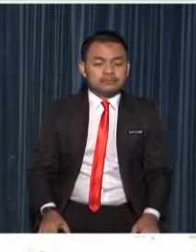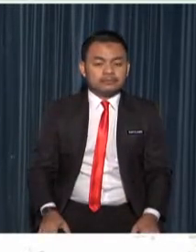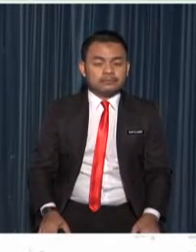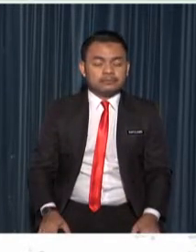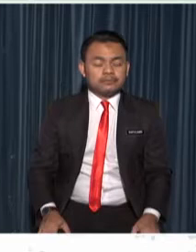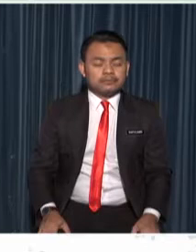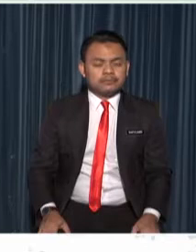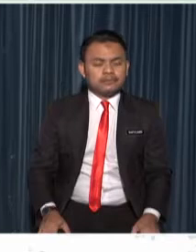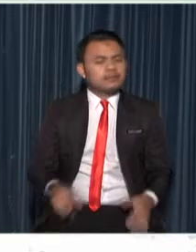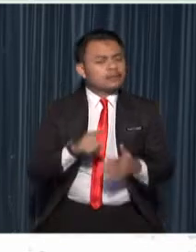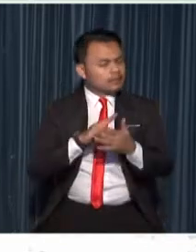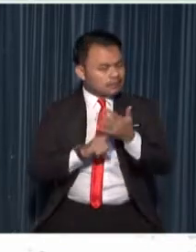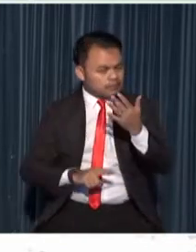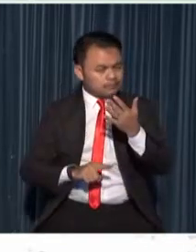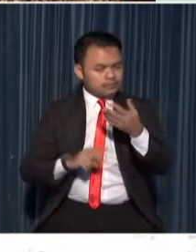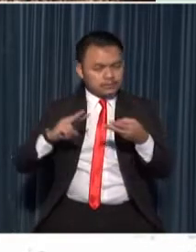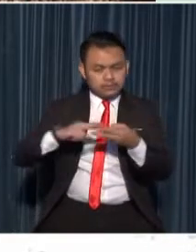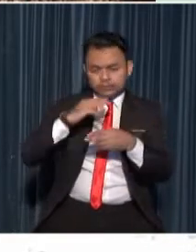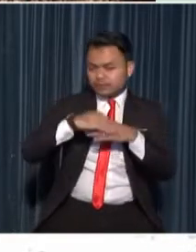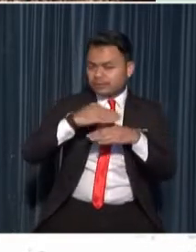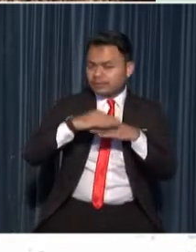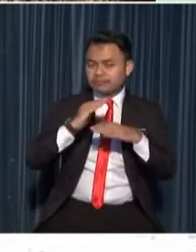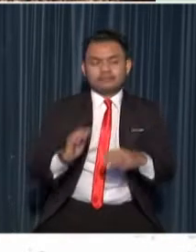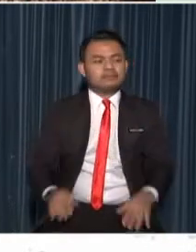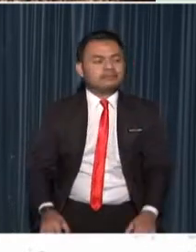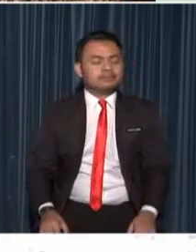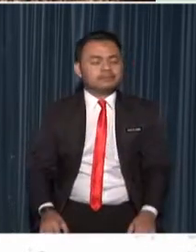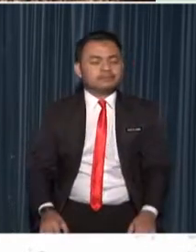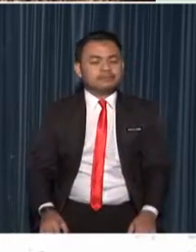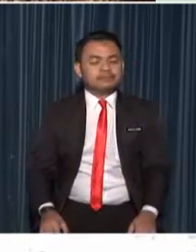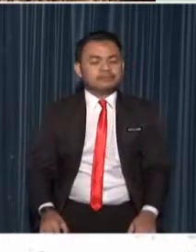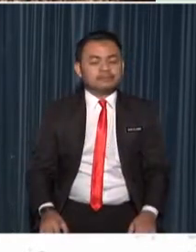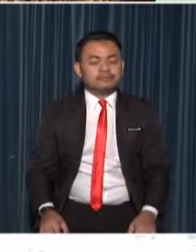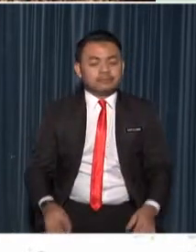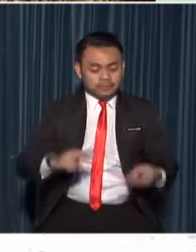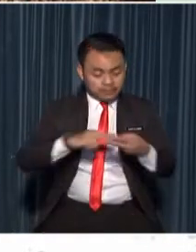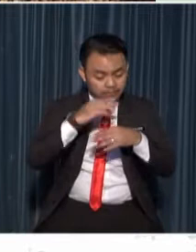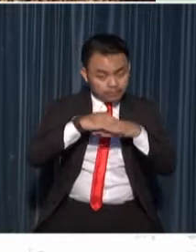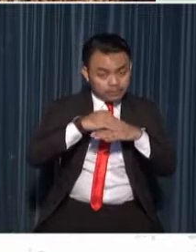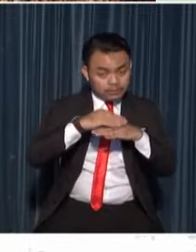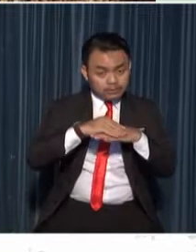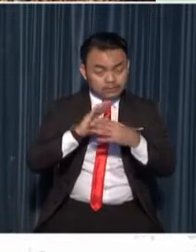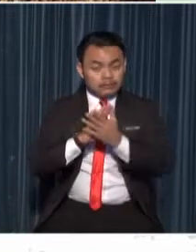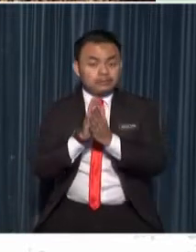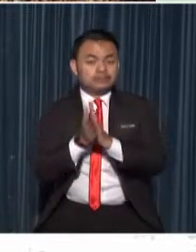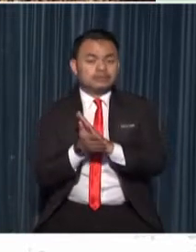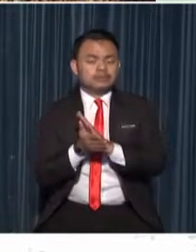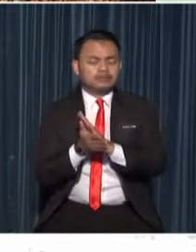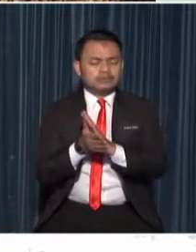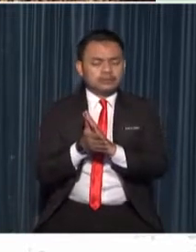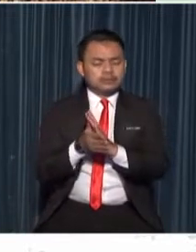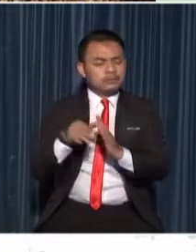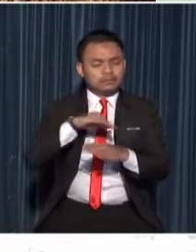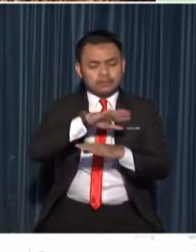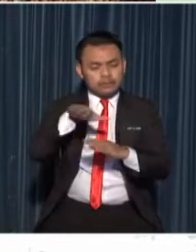what is reproduction reproduction occurs in all living things